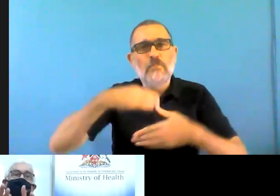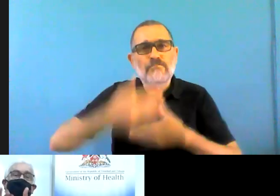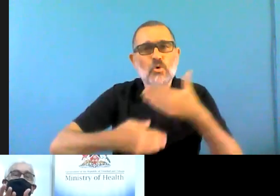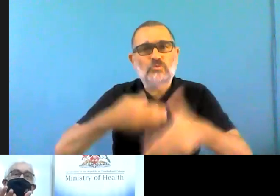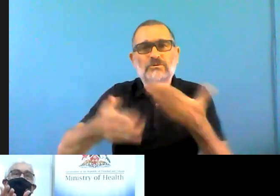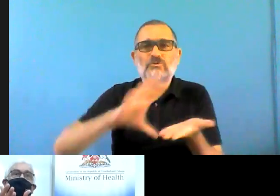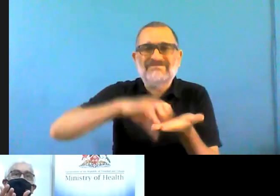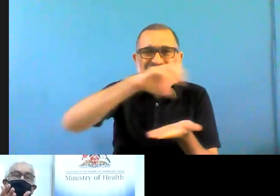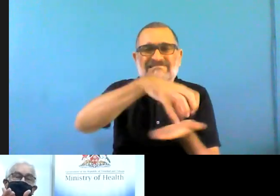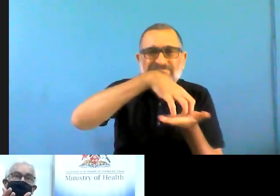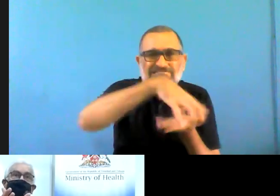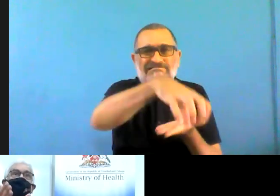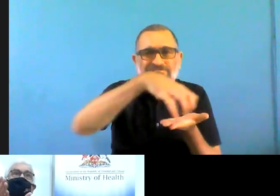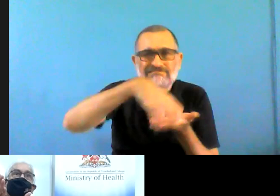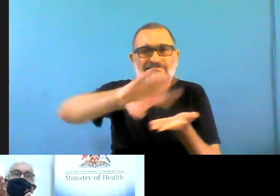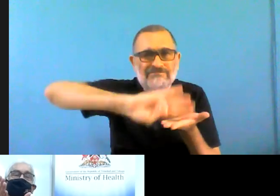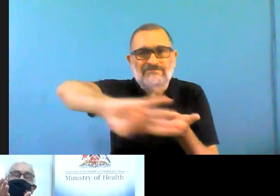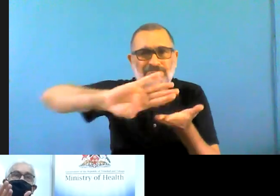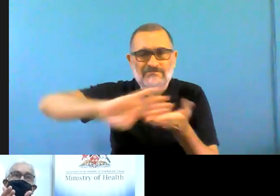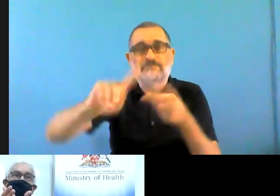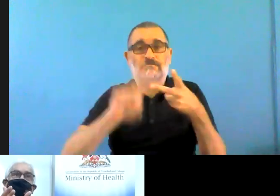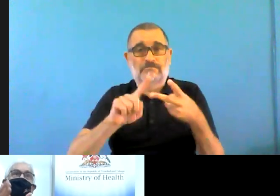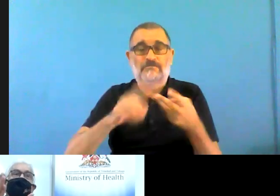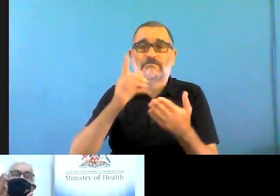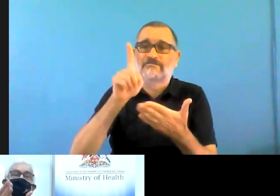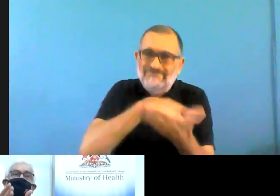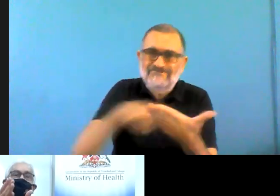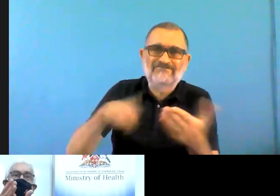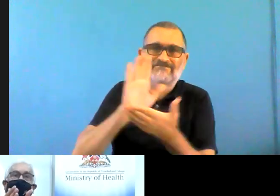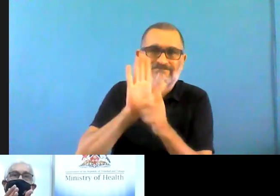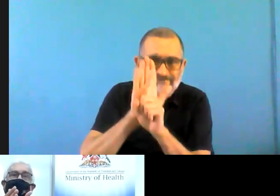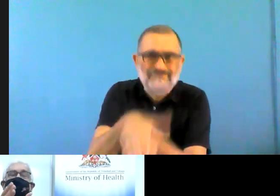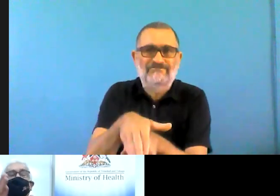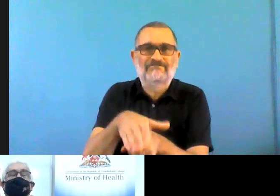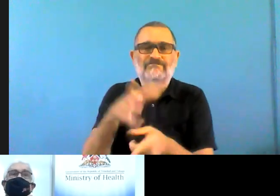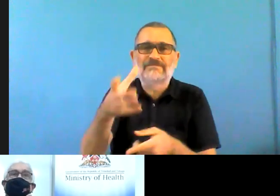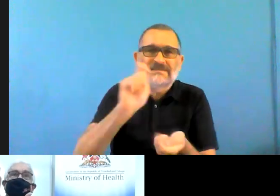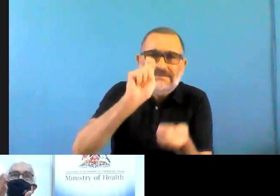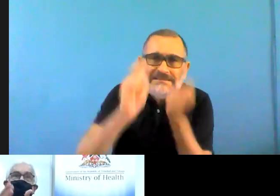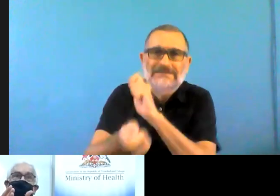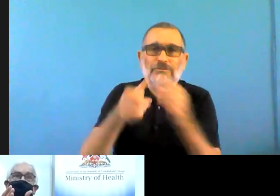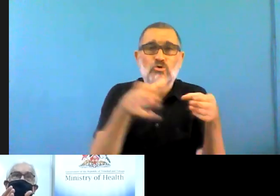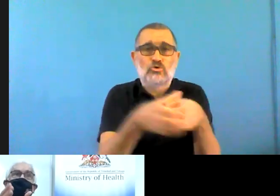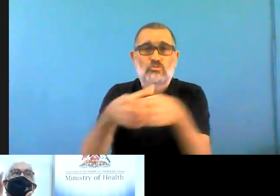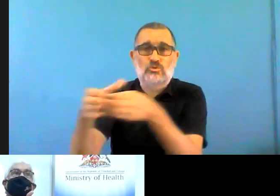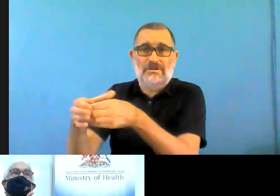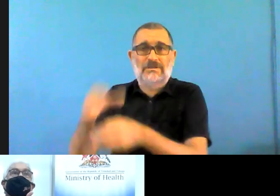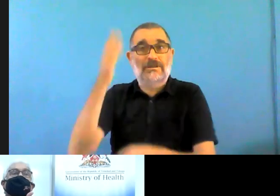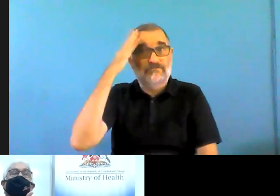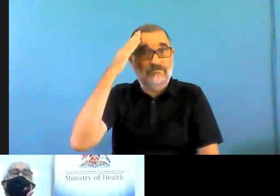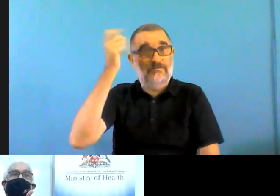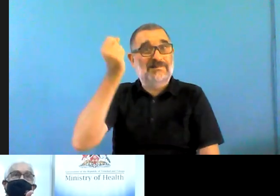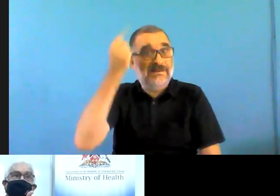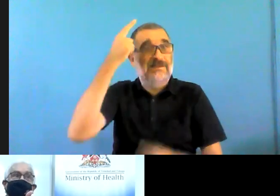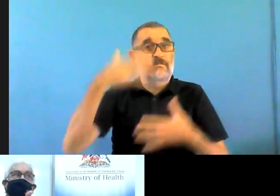what mental health is, what mental disease is, and shift the paradigm from talking about mental health to